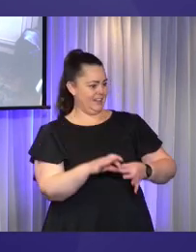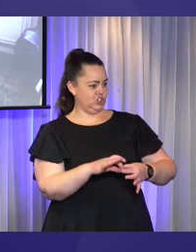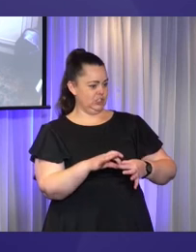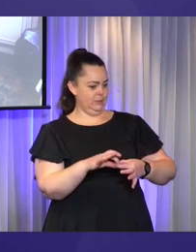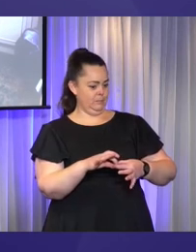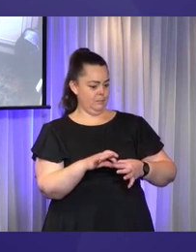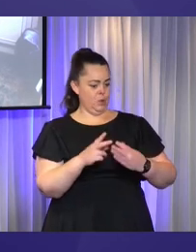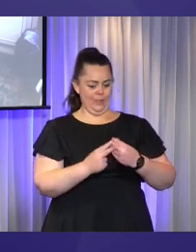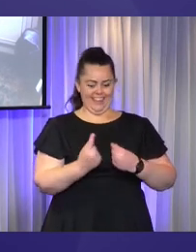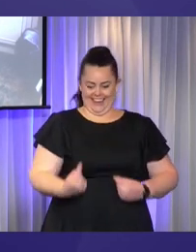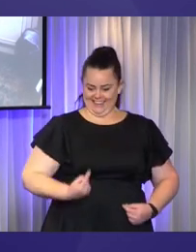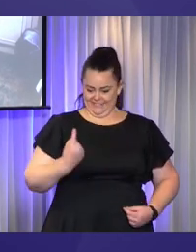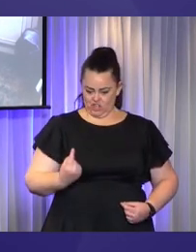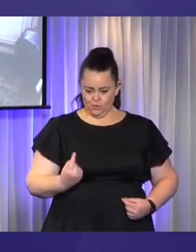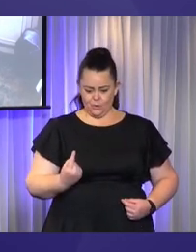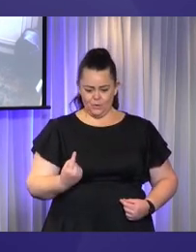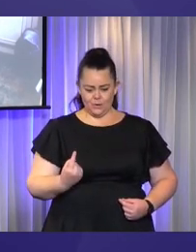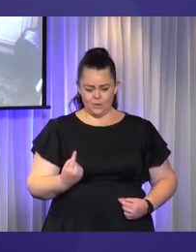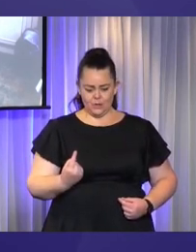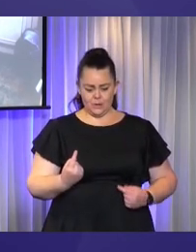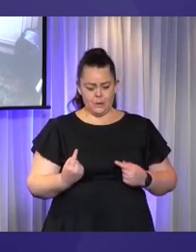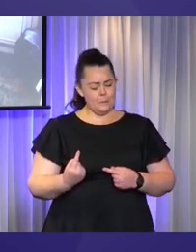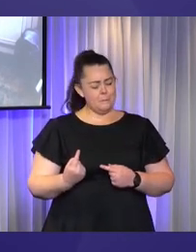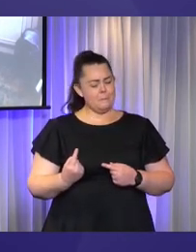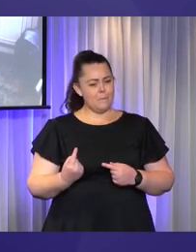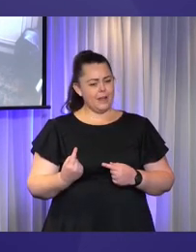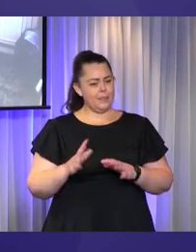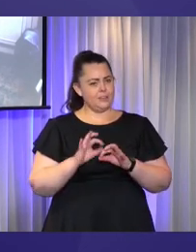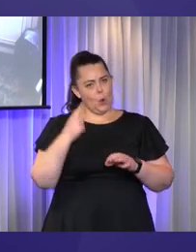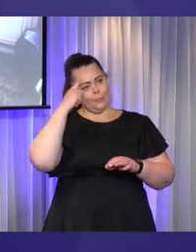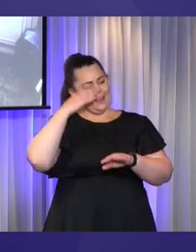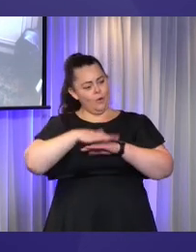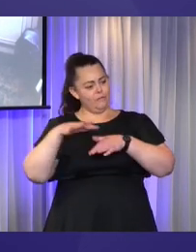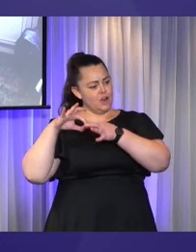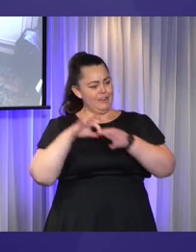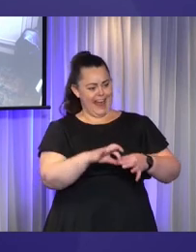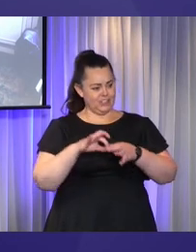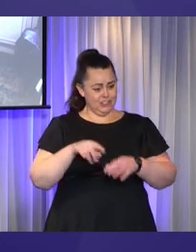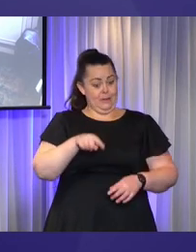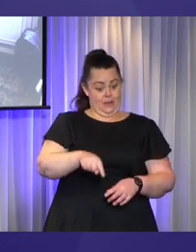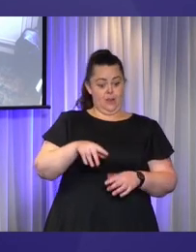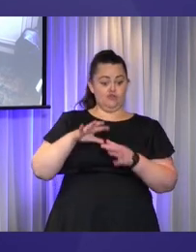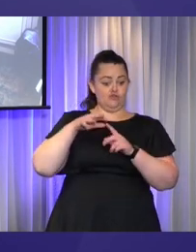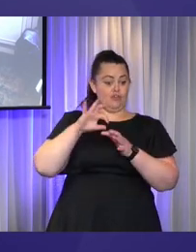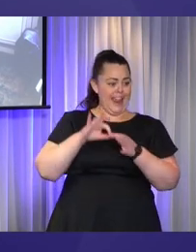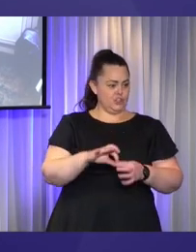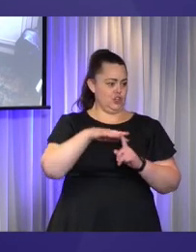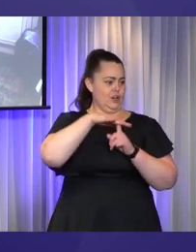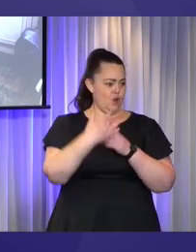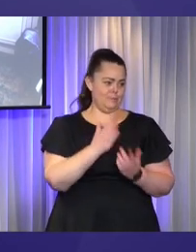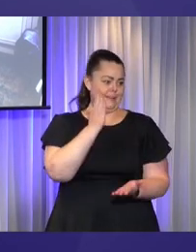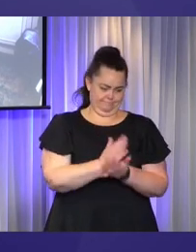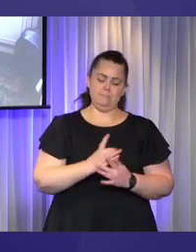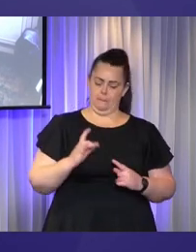out of context of relationships and that those relationships are important. And so if